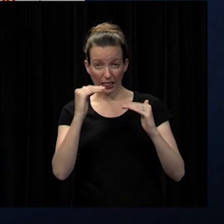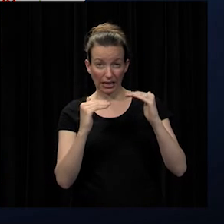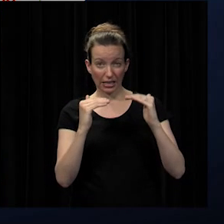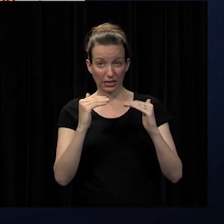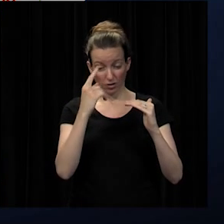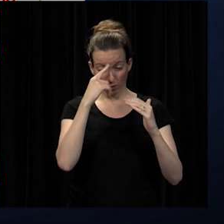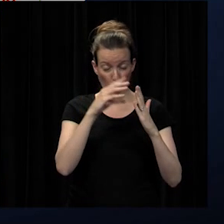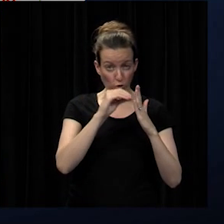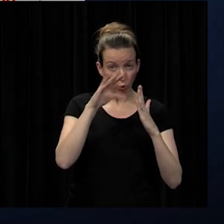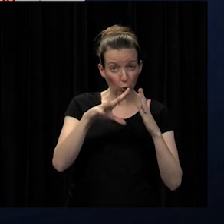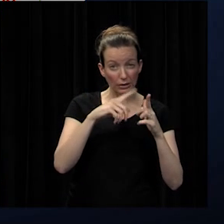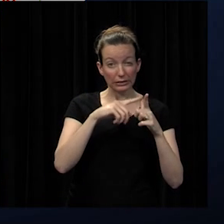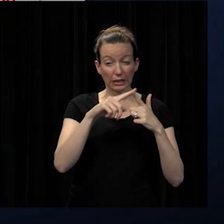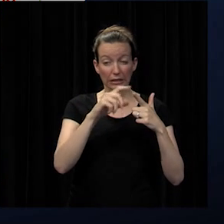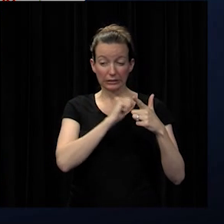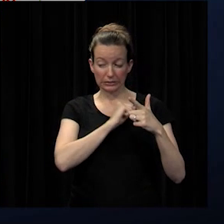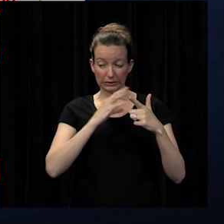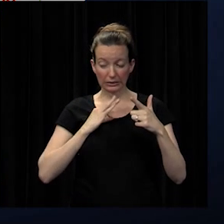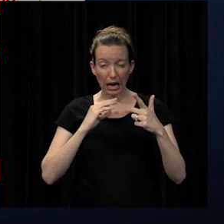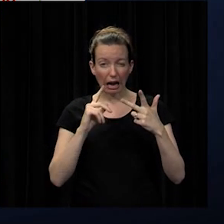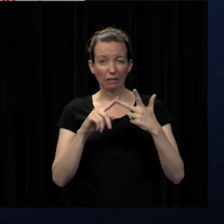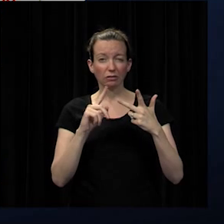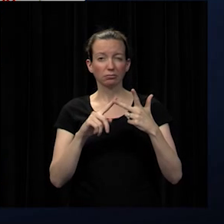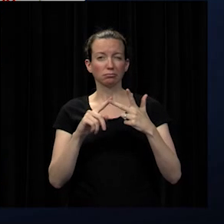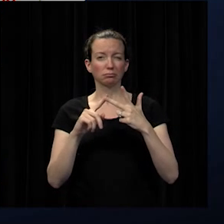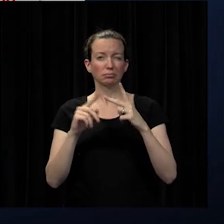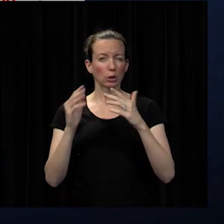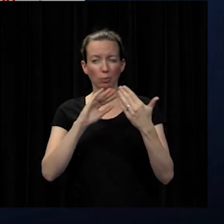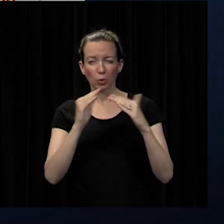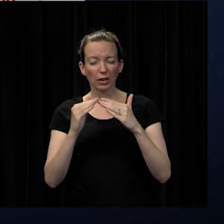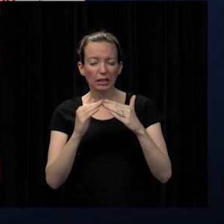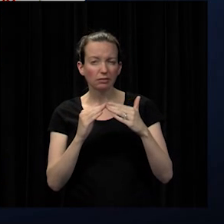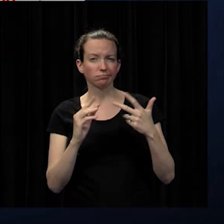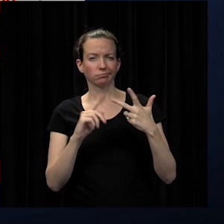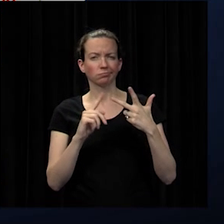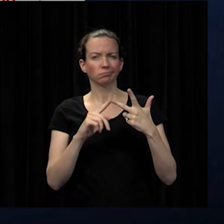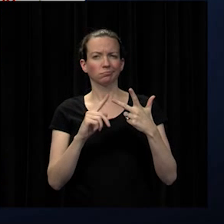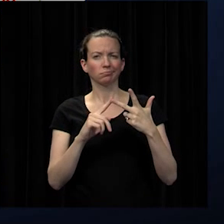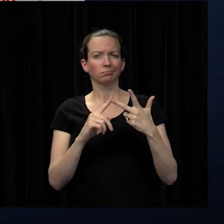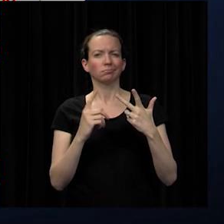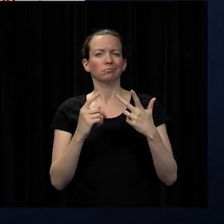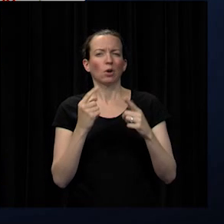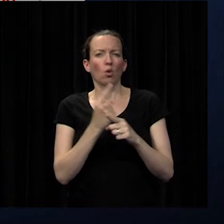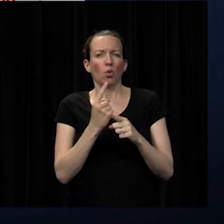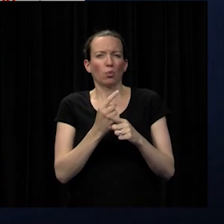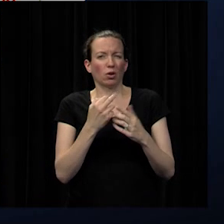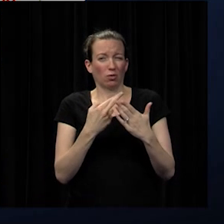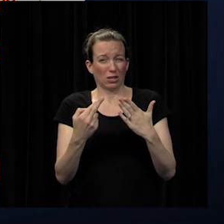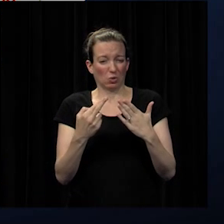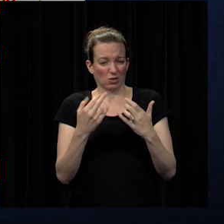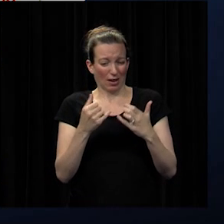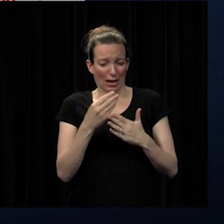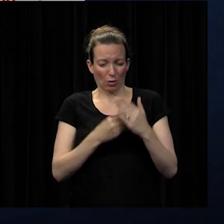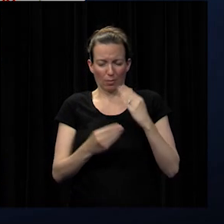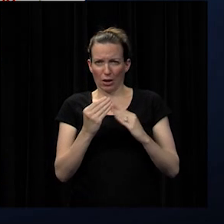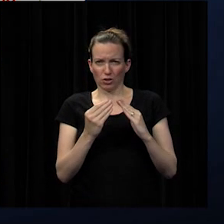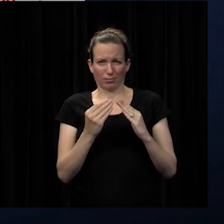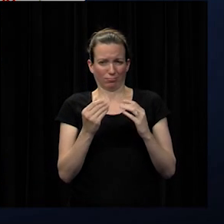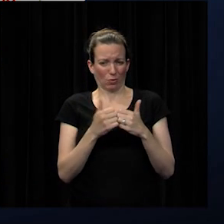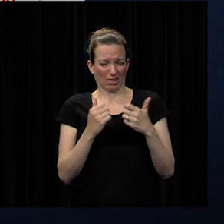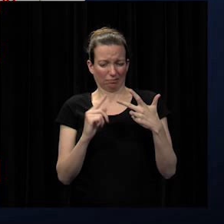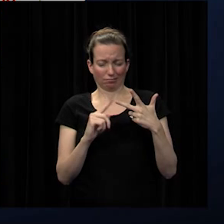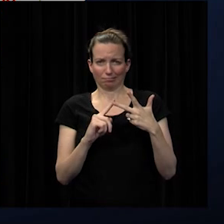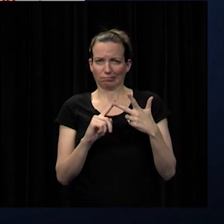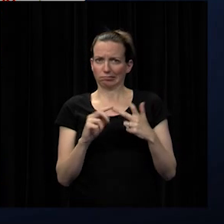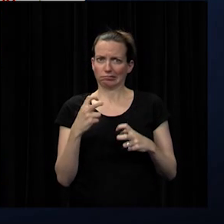as well as providing appropriate resources and so challenging in this budget climate that we're in right now so